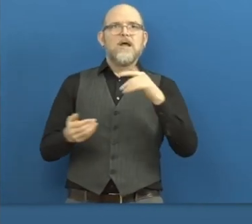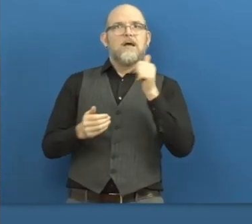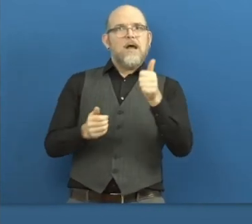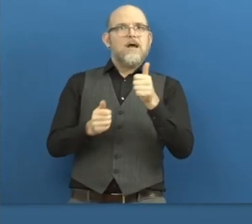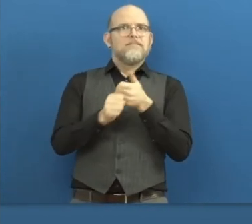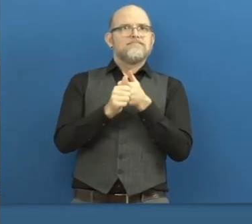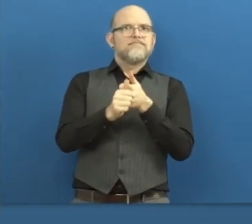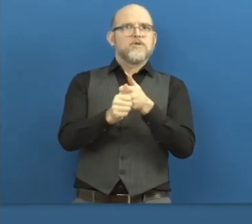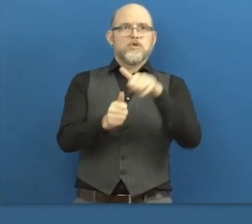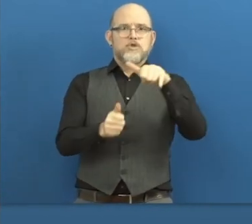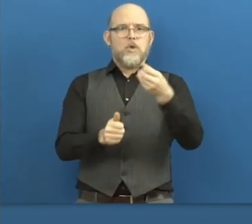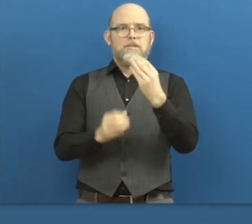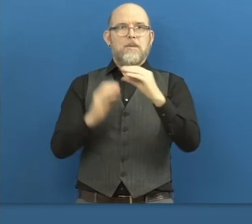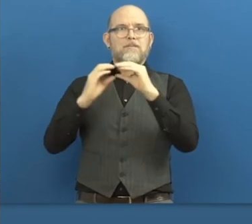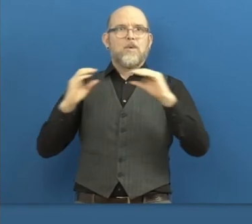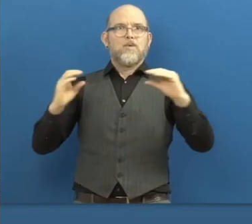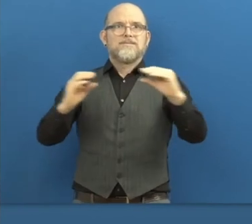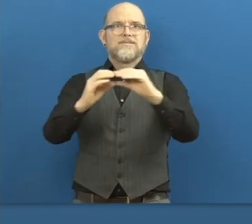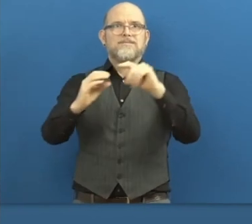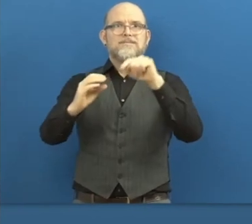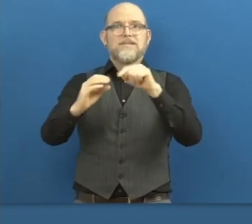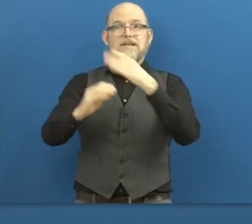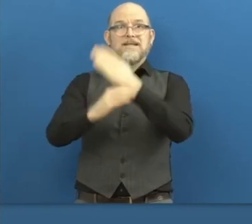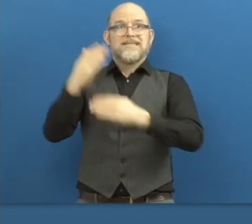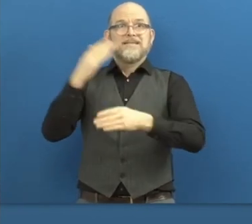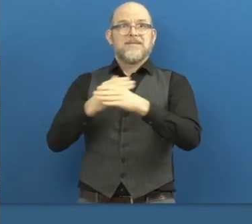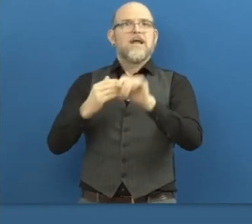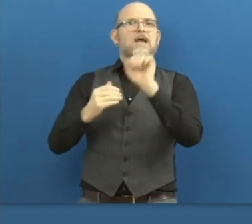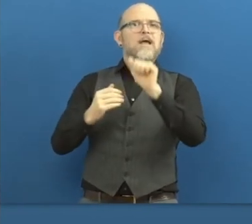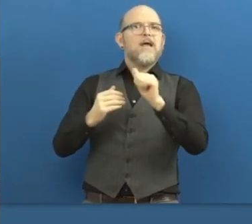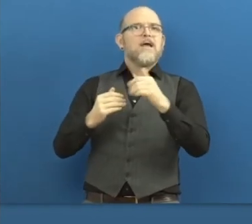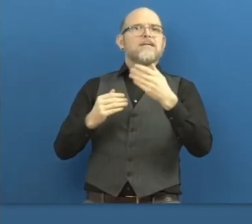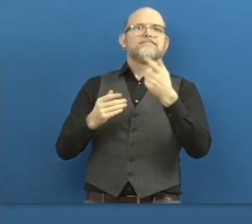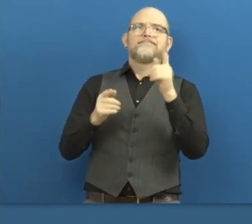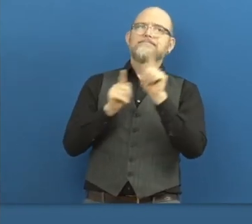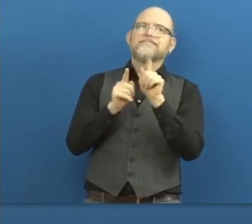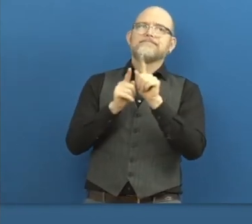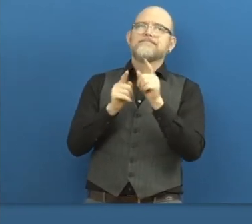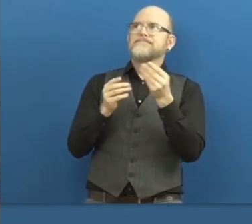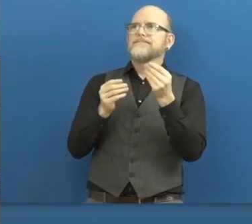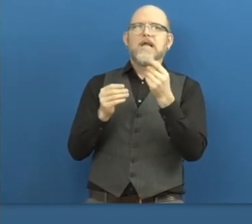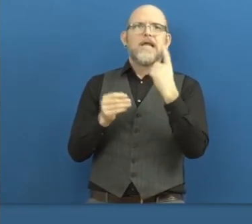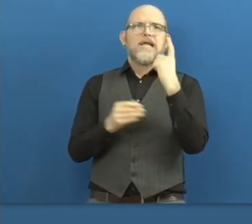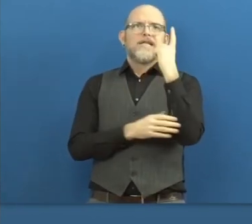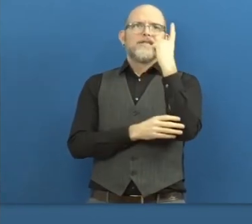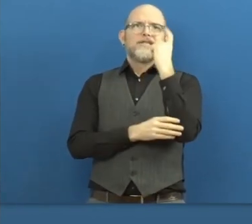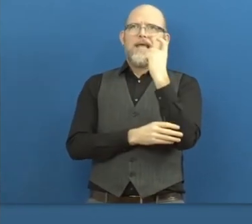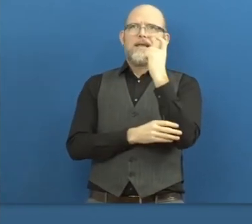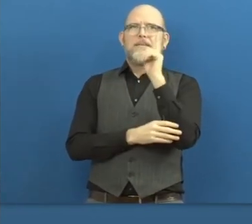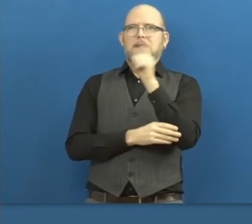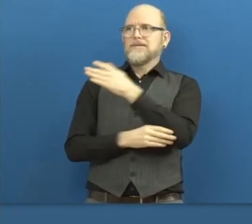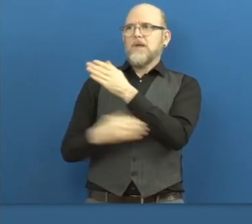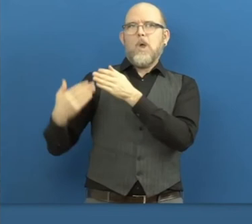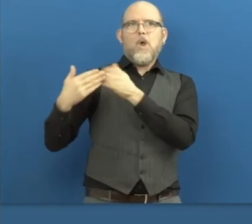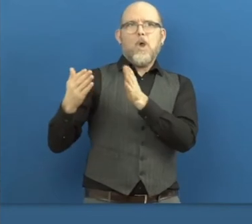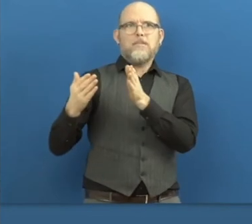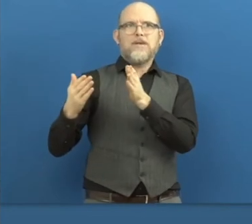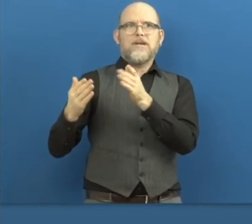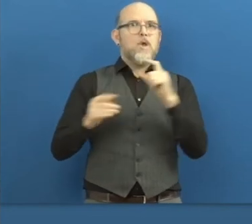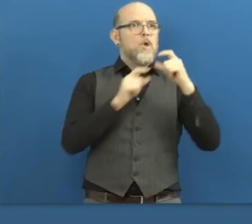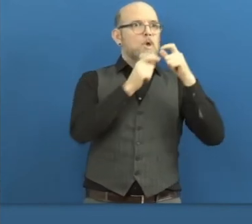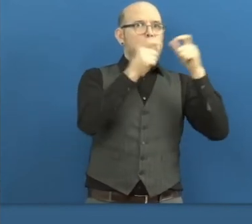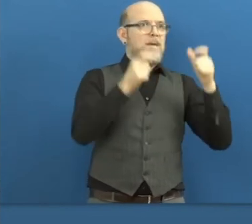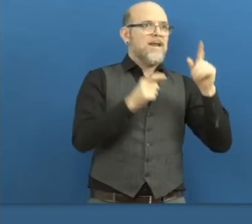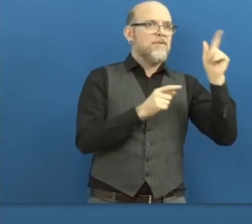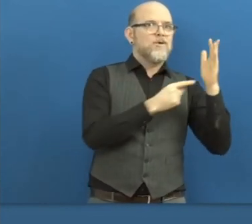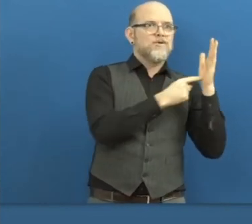at an earlier stage. And companies can on the one hand rely that if there are applicants that there is a disability